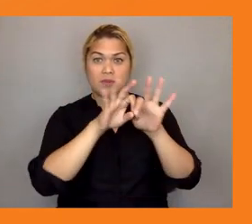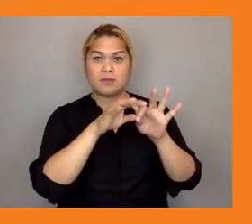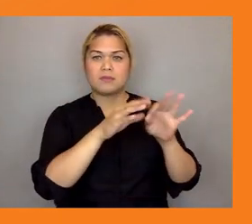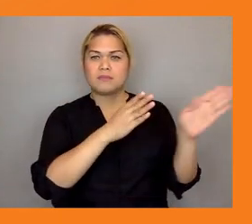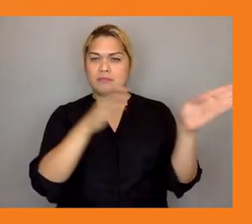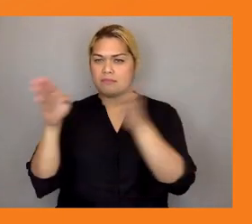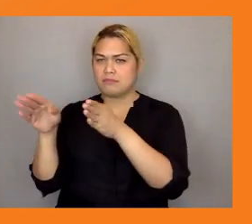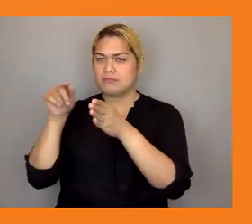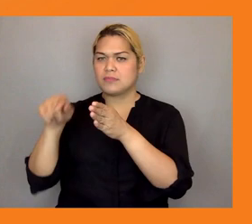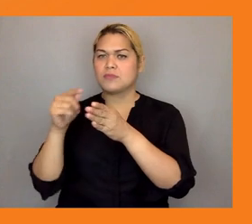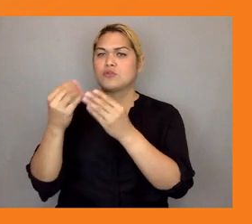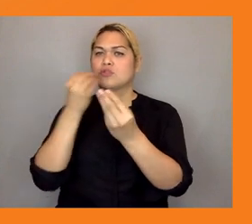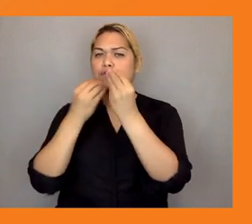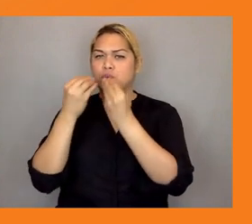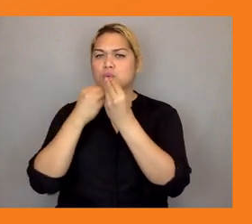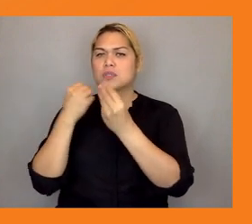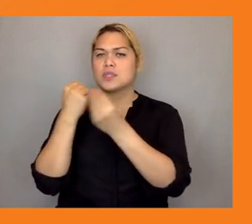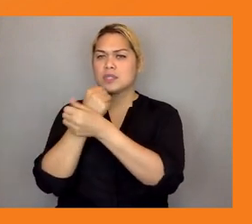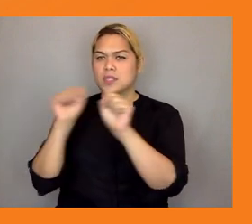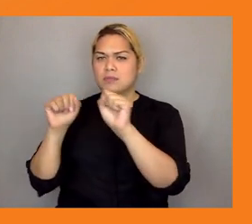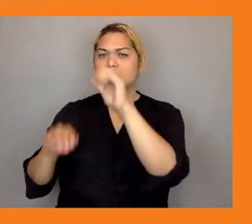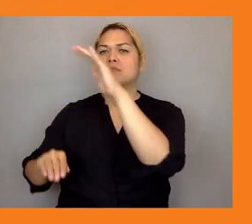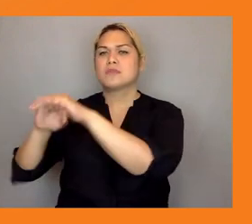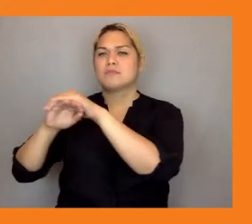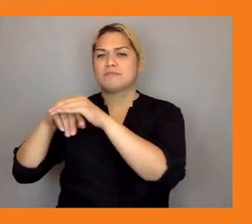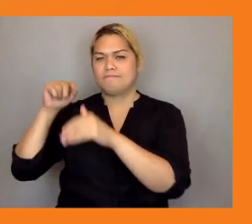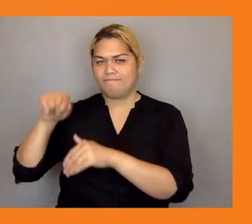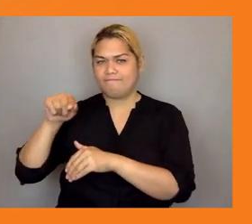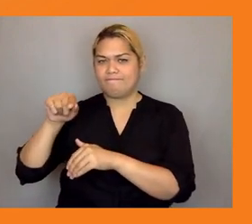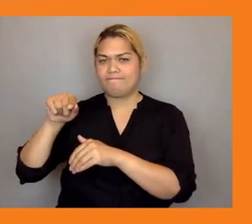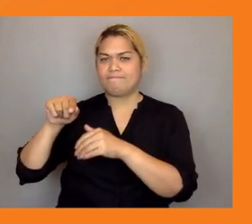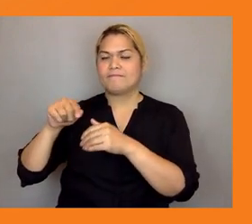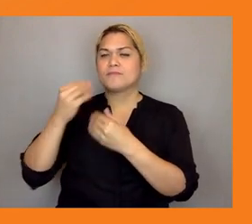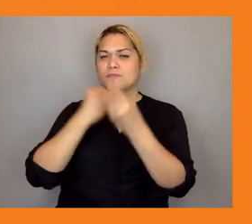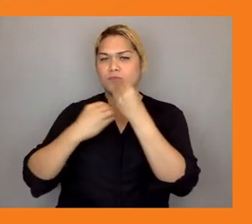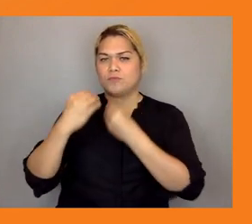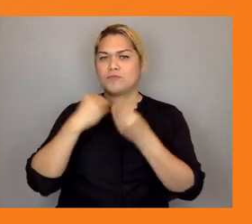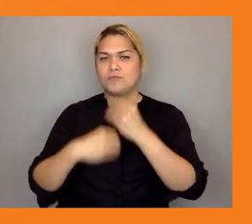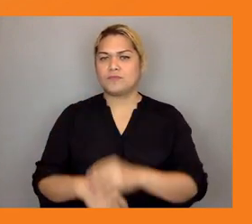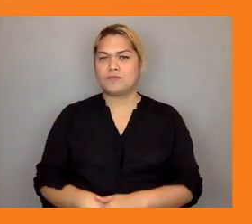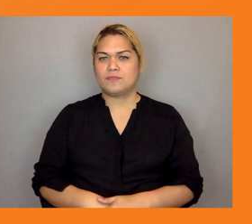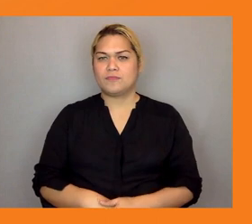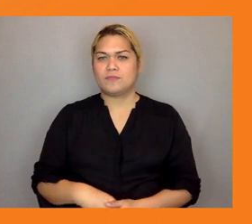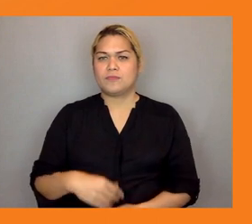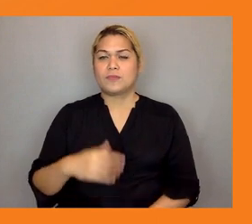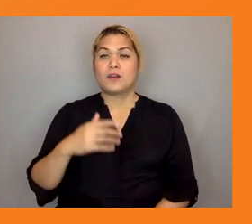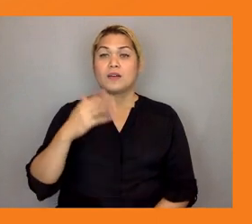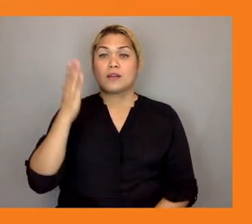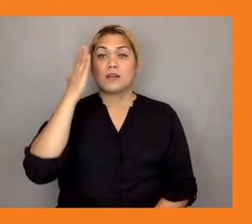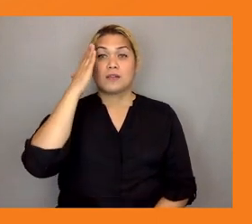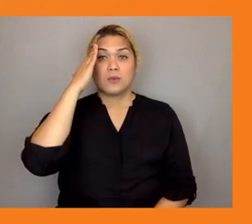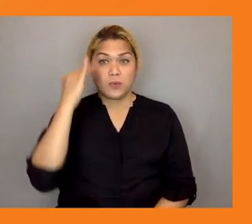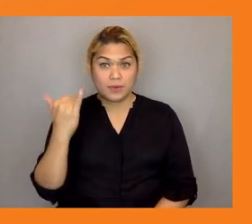the top um issues that they have identified uh mainly because people in tuvalu um are depending on